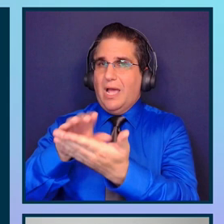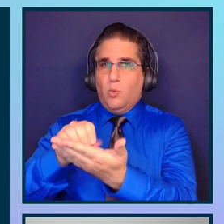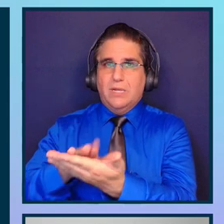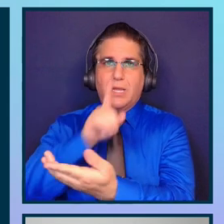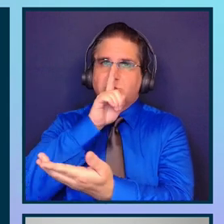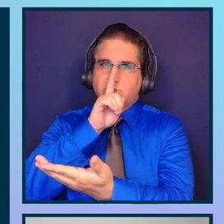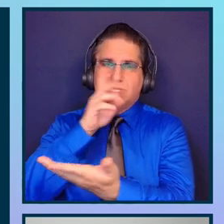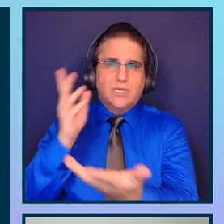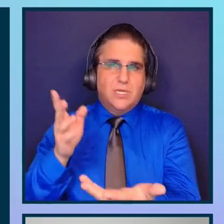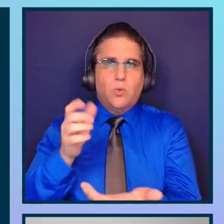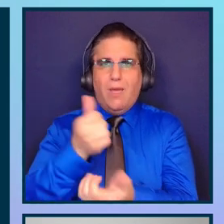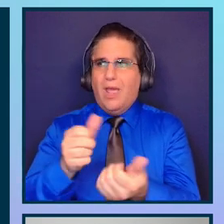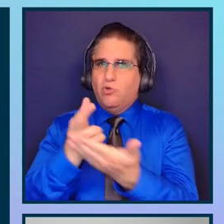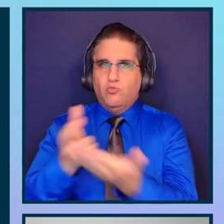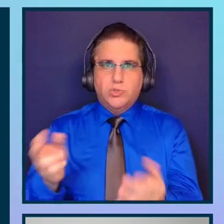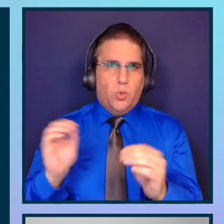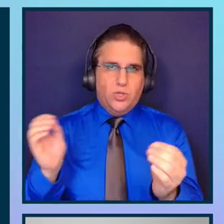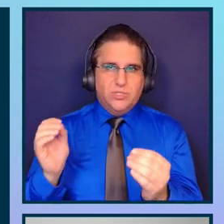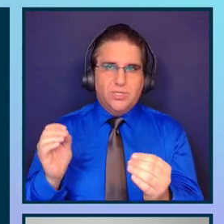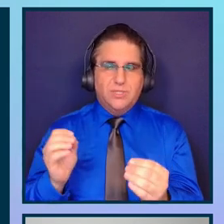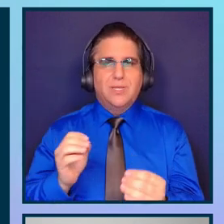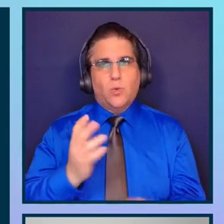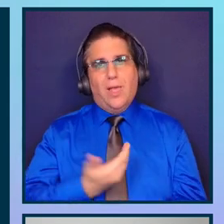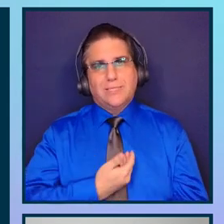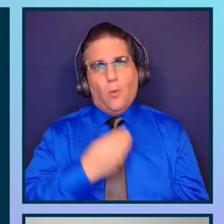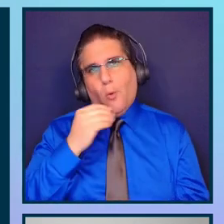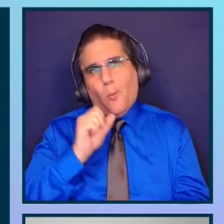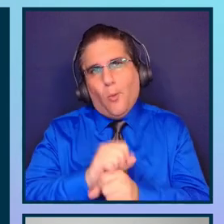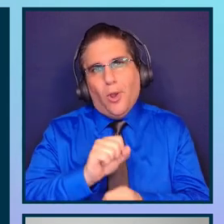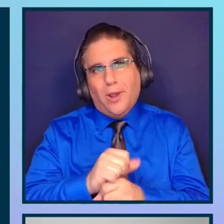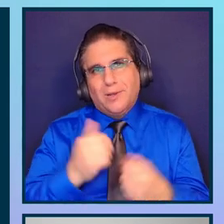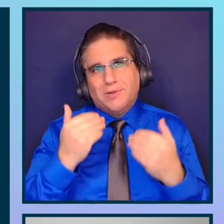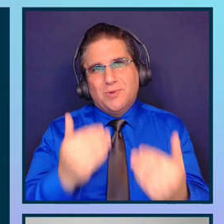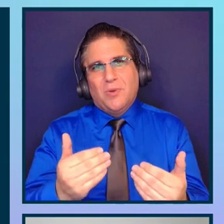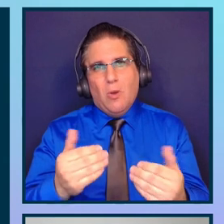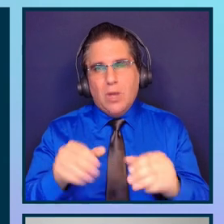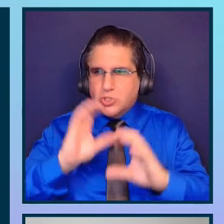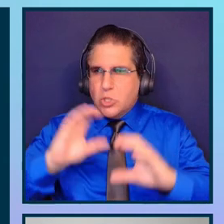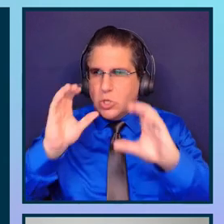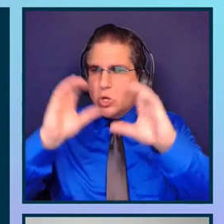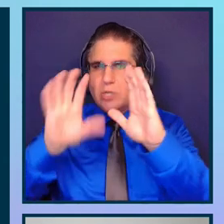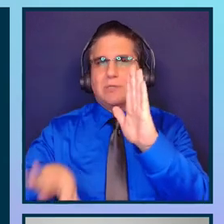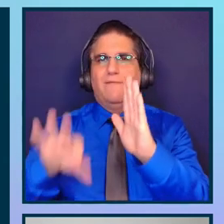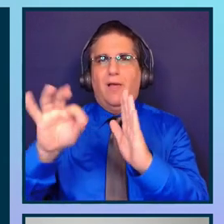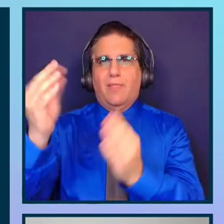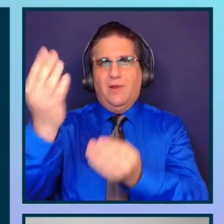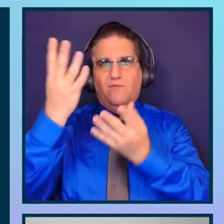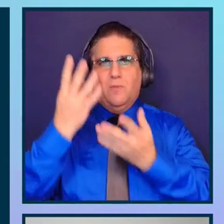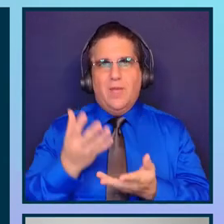resource. It is our homework to go and search for the information